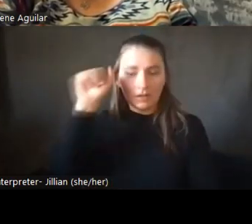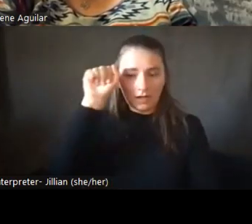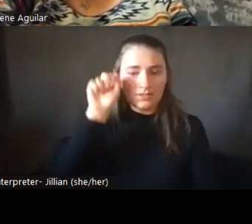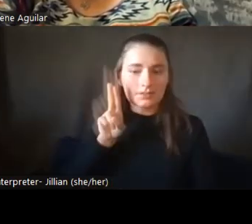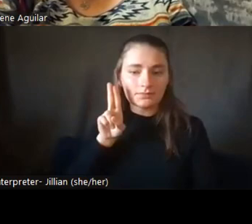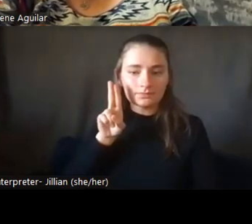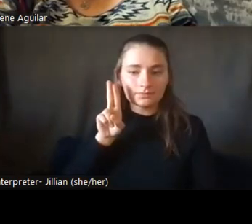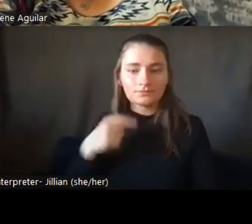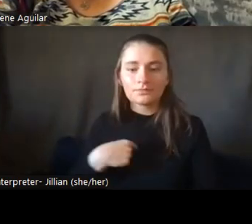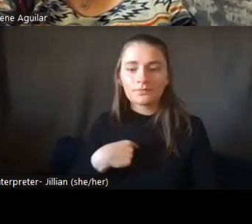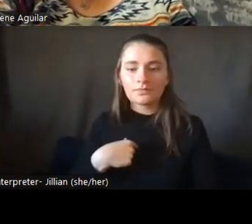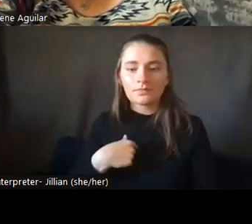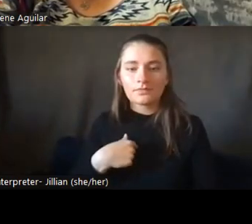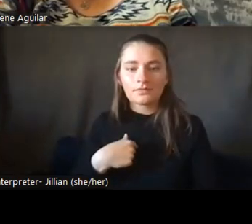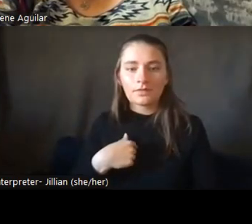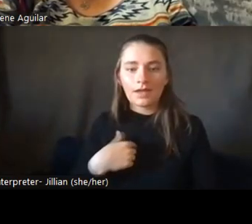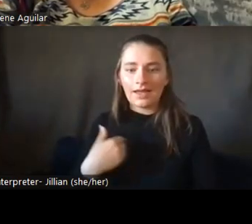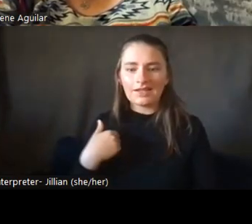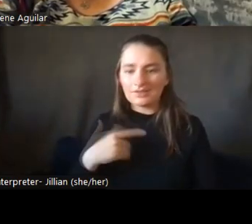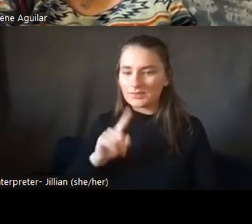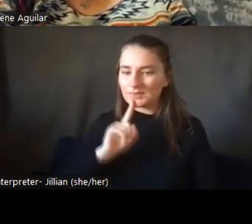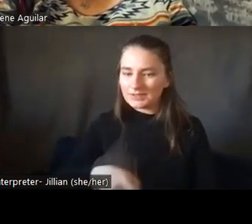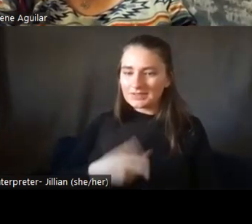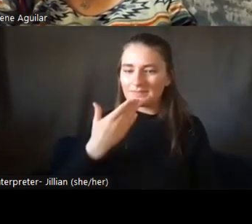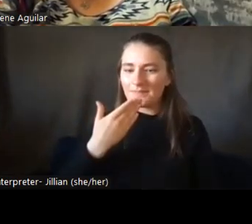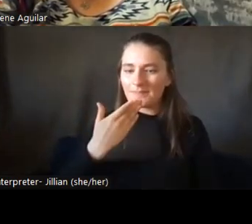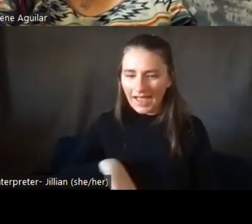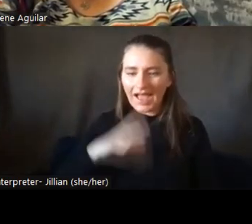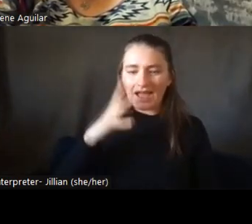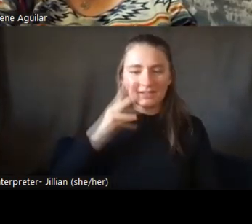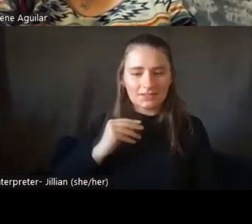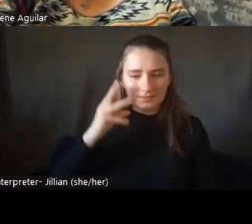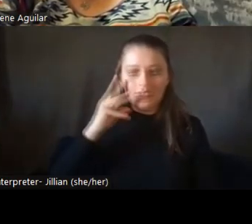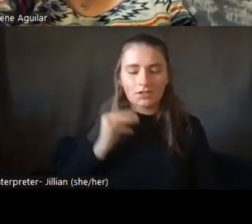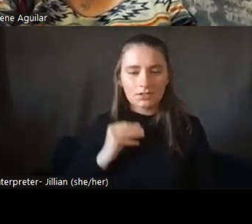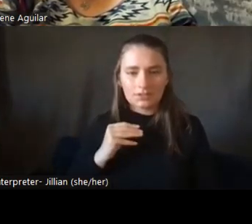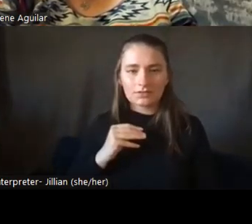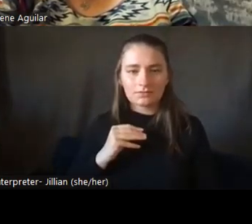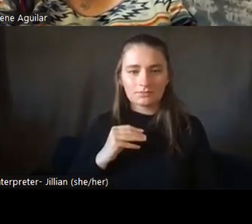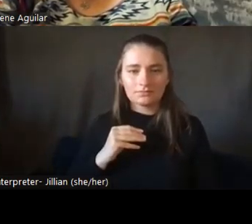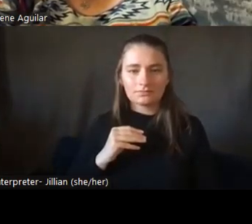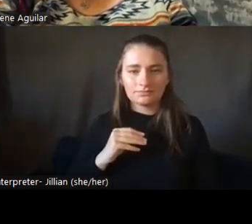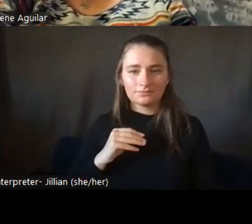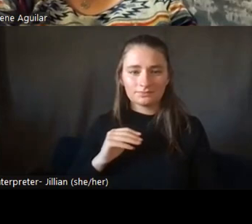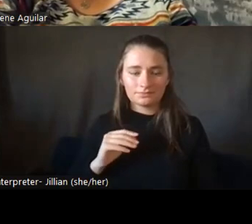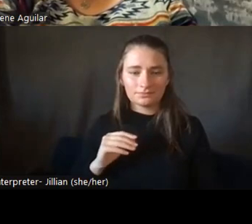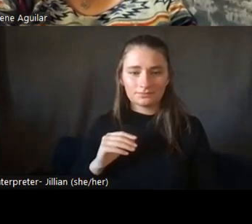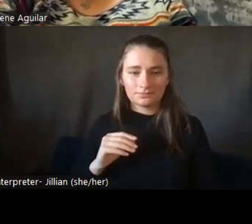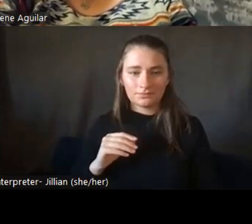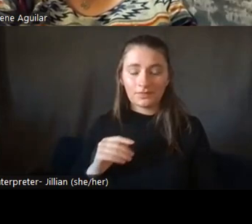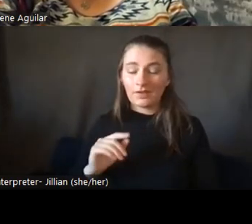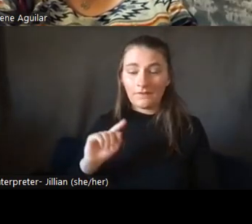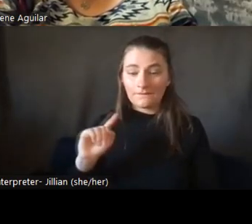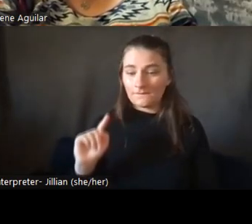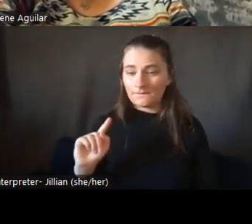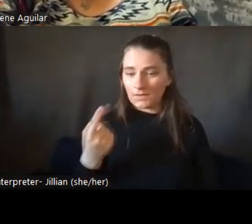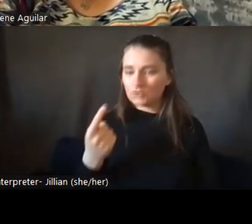I had a really bad experience. The first two times I got to talking to